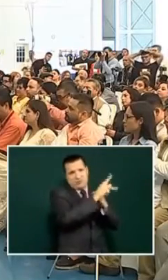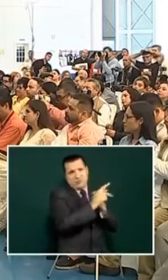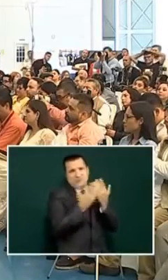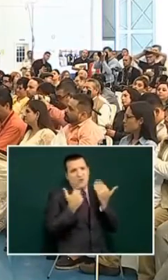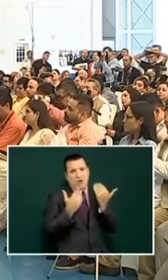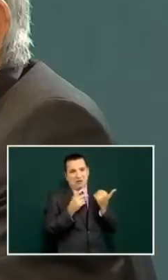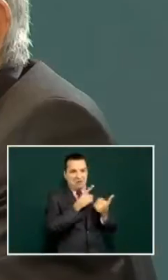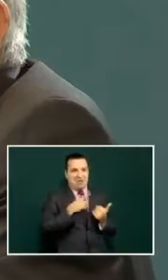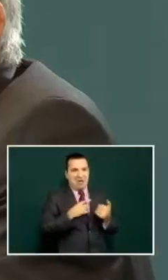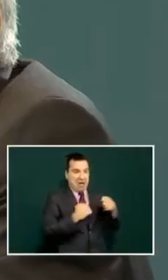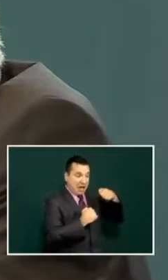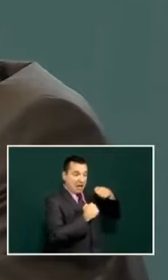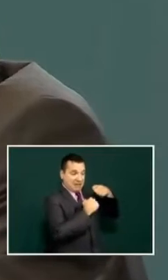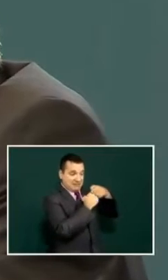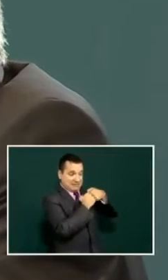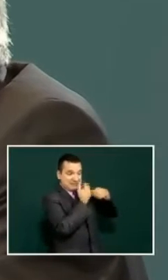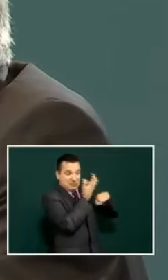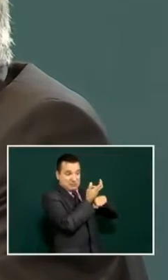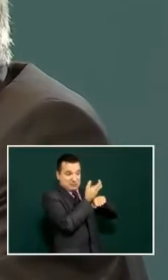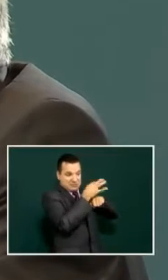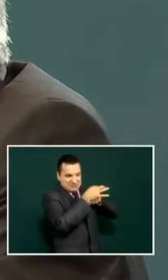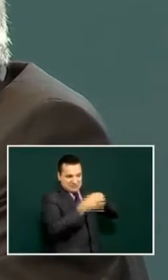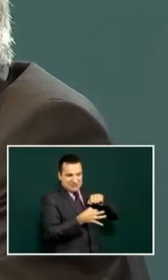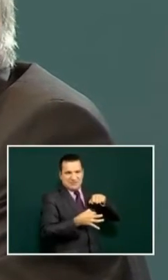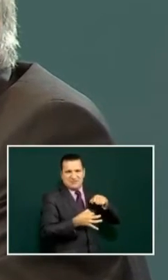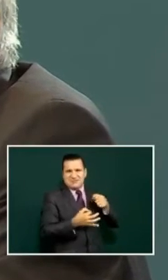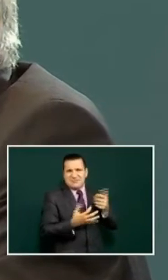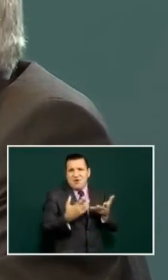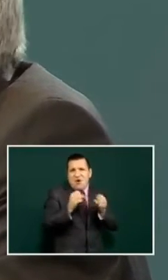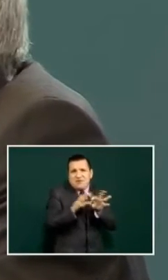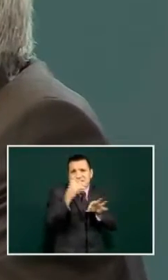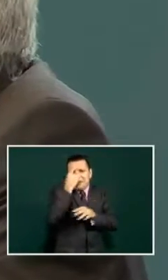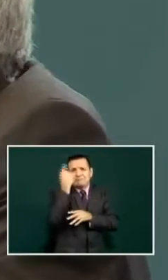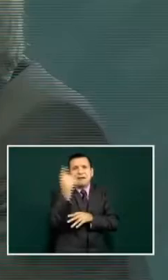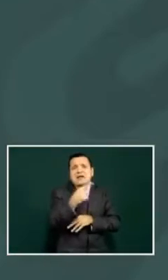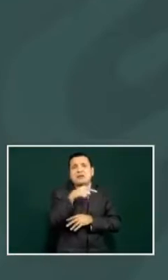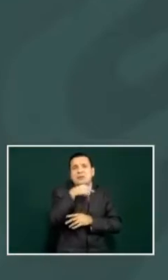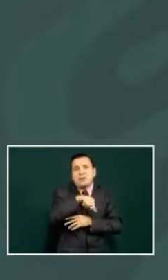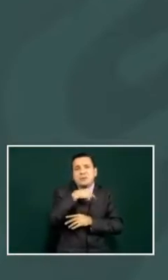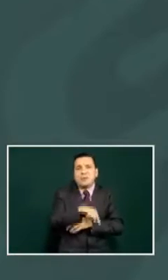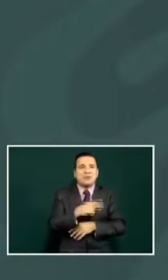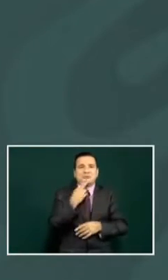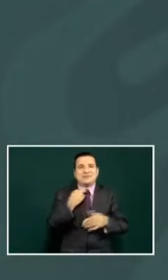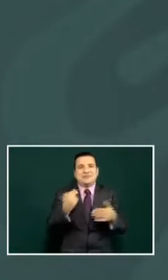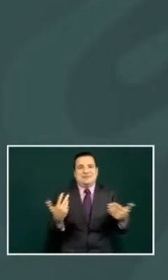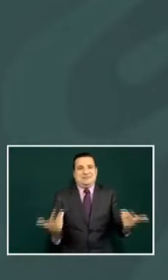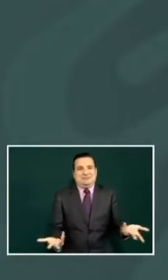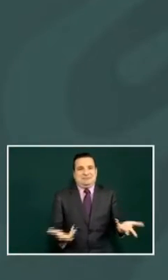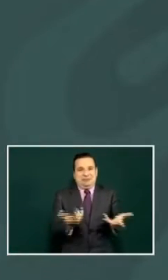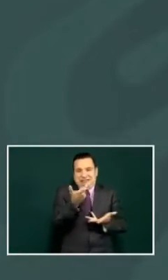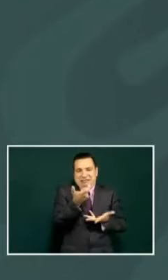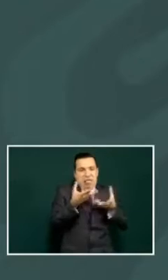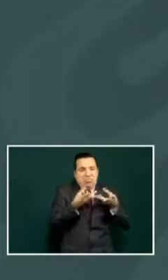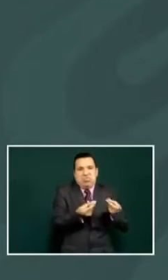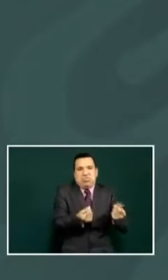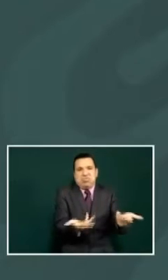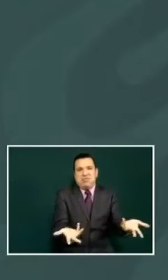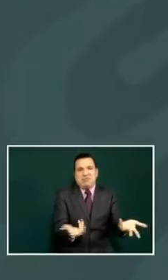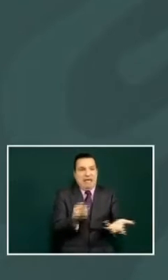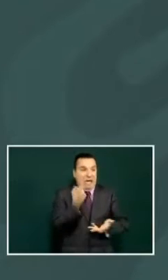due to its vicinity it was even ridiculous to have these offices because of the